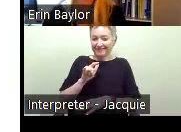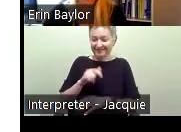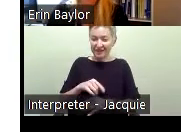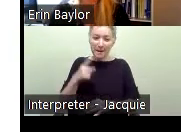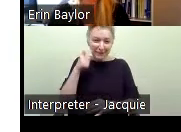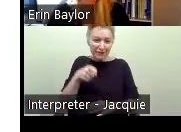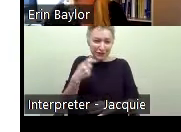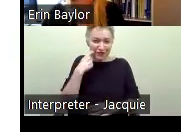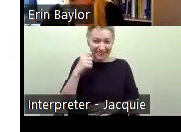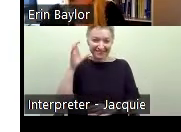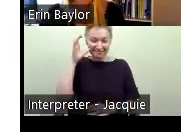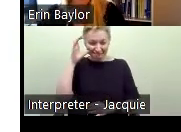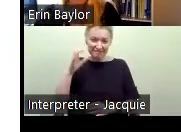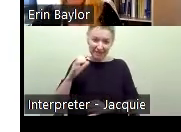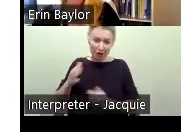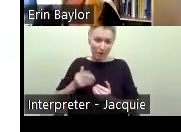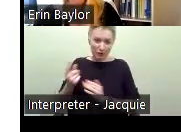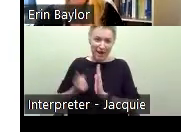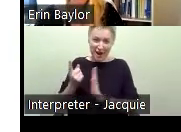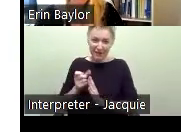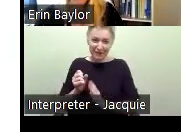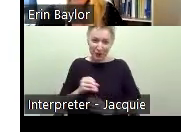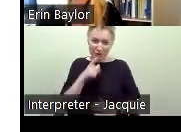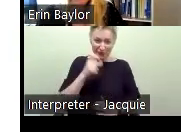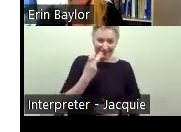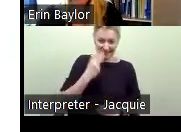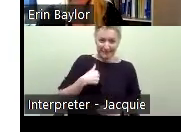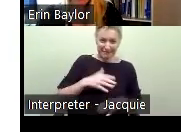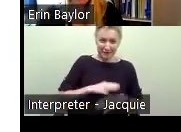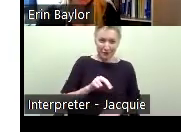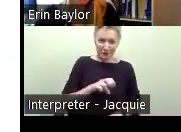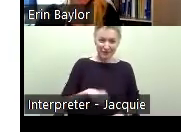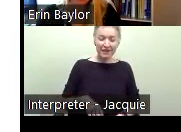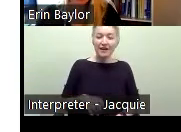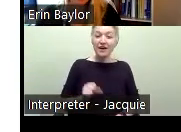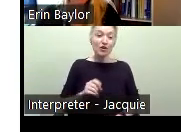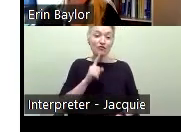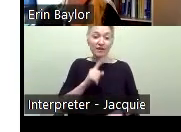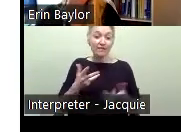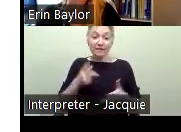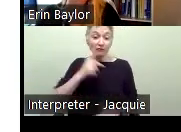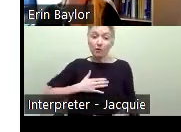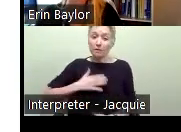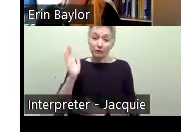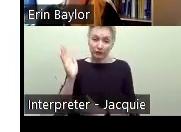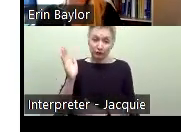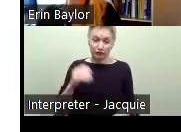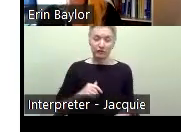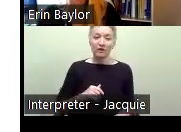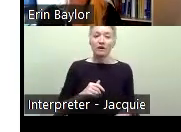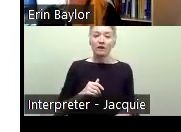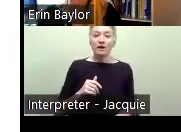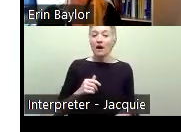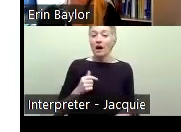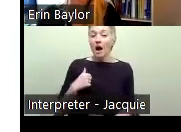to hear me talk about that there. So, um, so that is really the, the end of the presentation. Um, I've